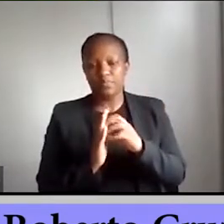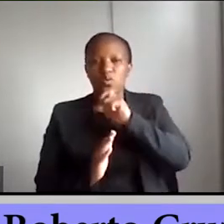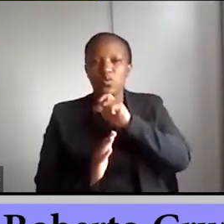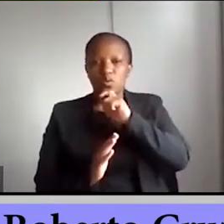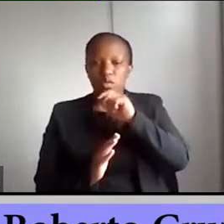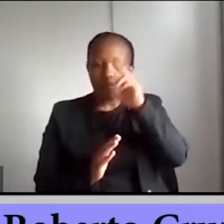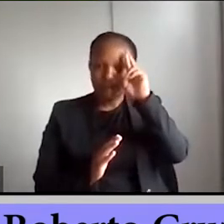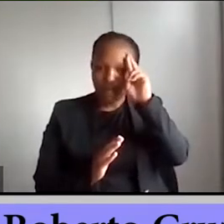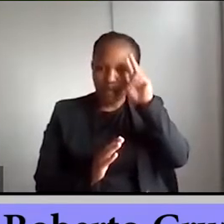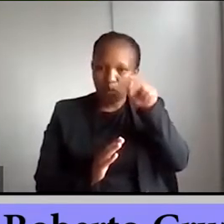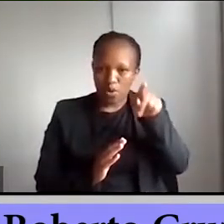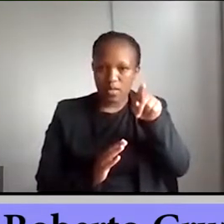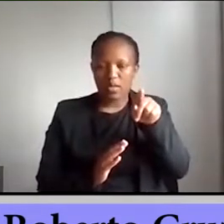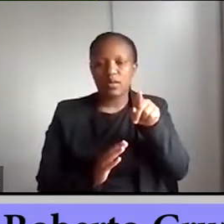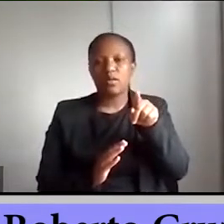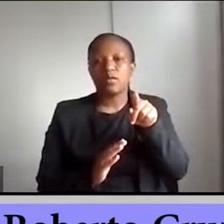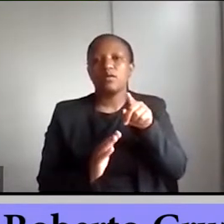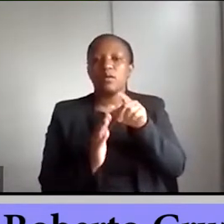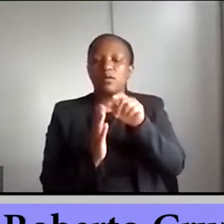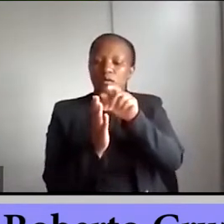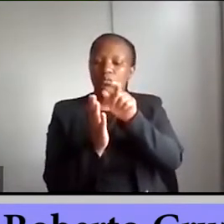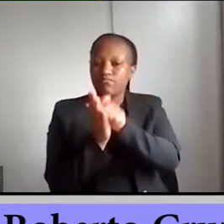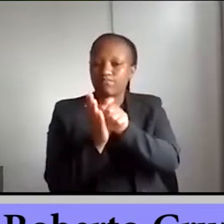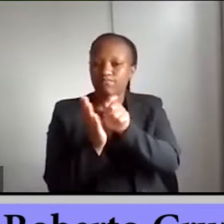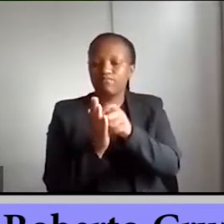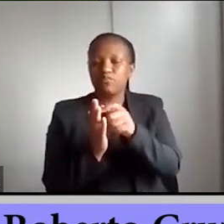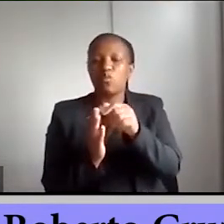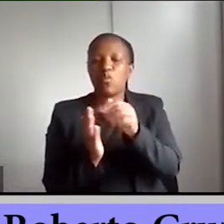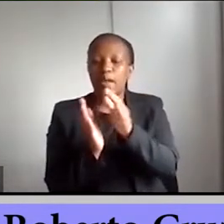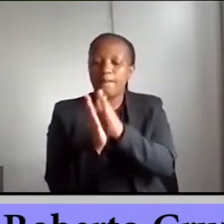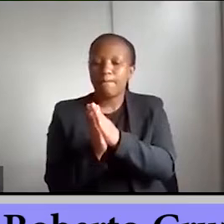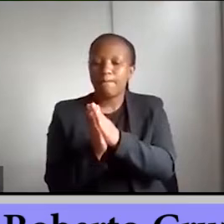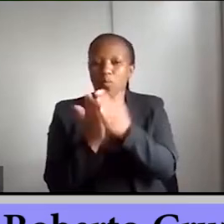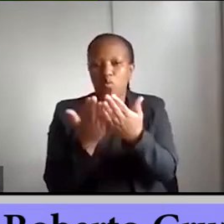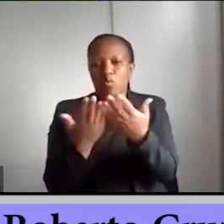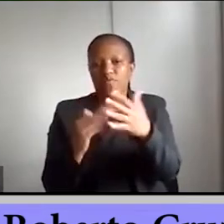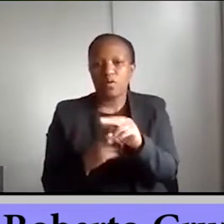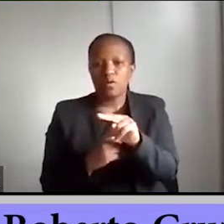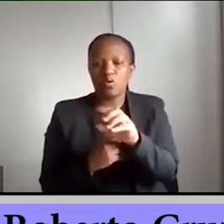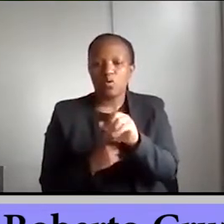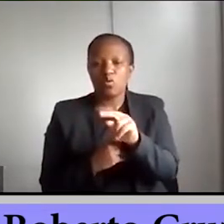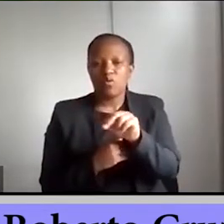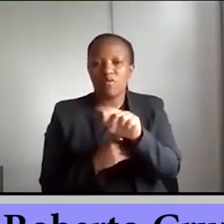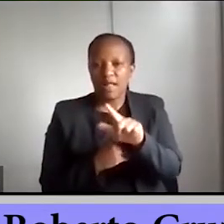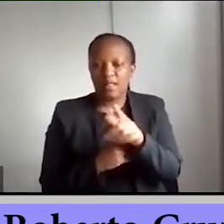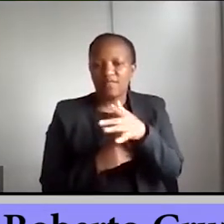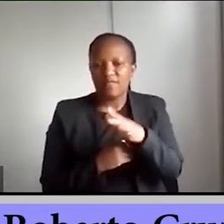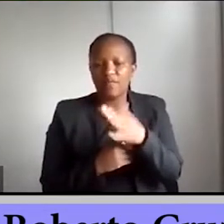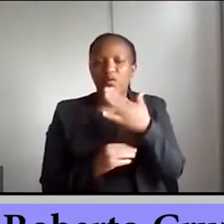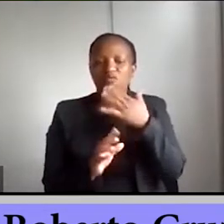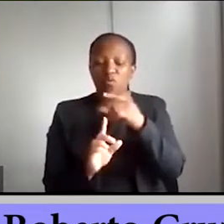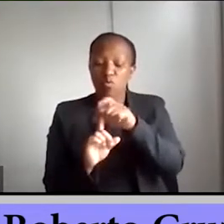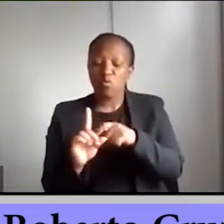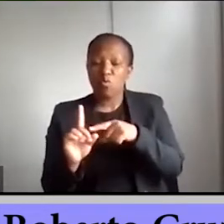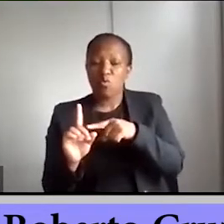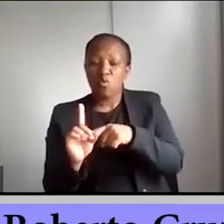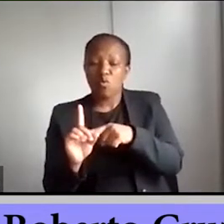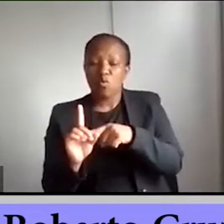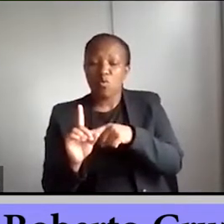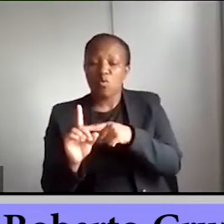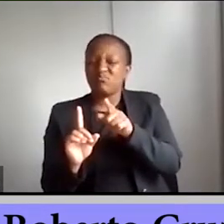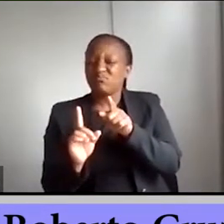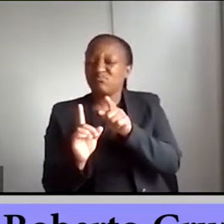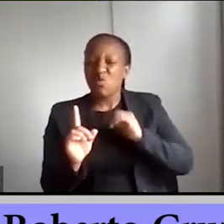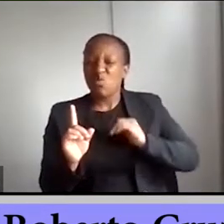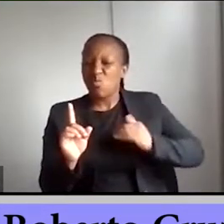genres is the novel by Angelis Mastretta, a very traditional Bildus woman